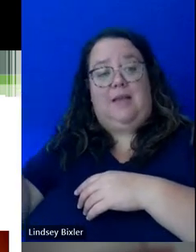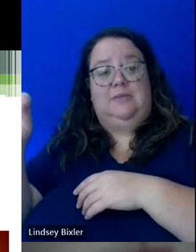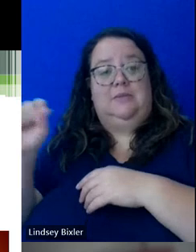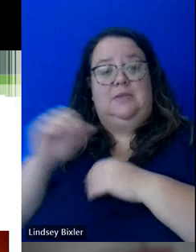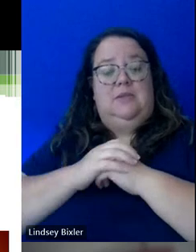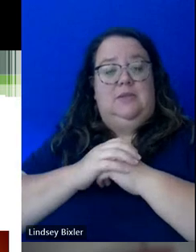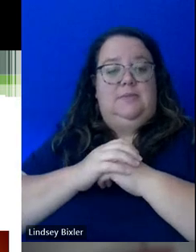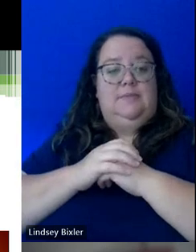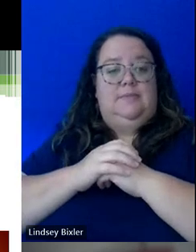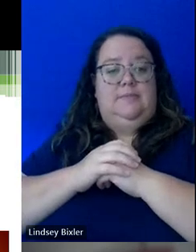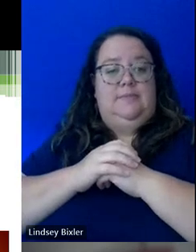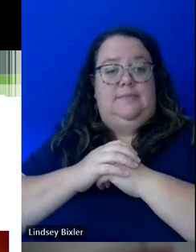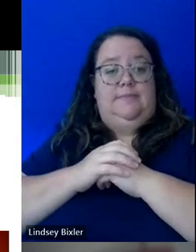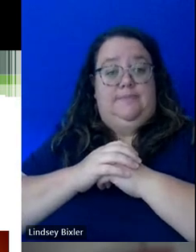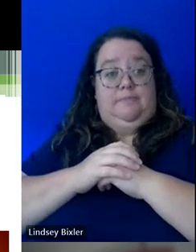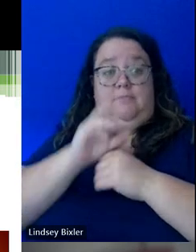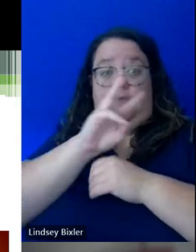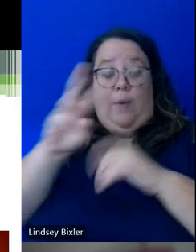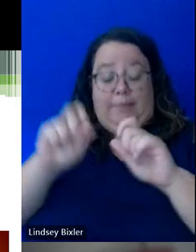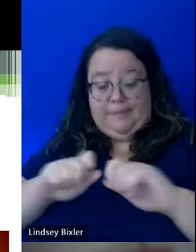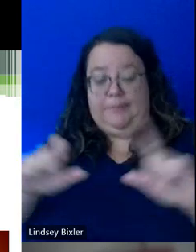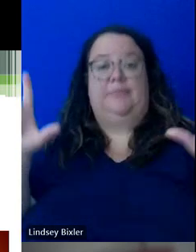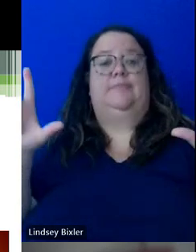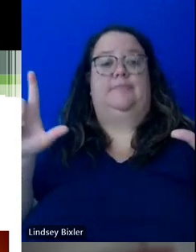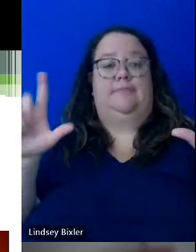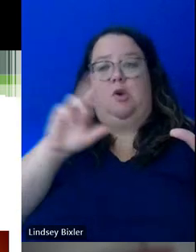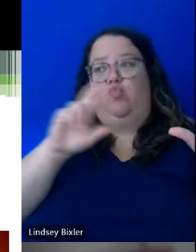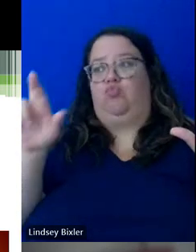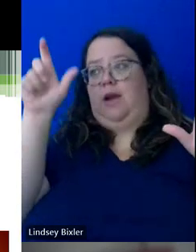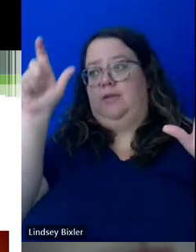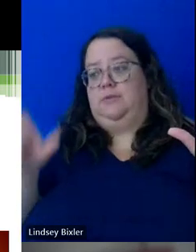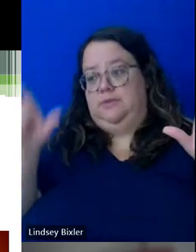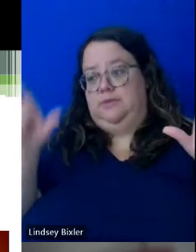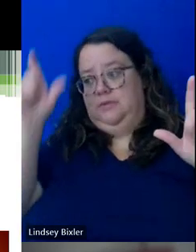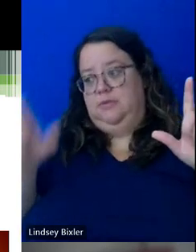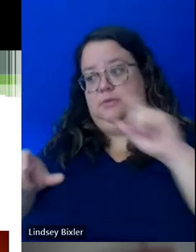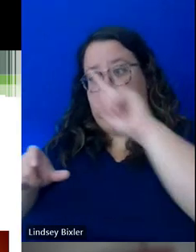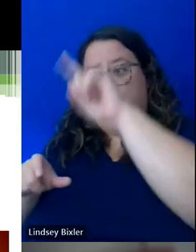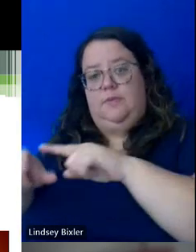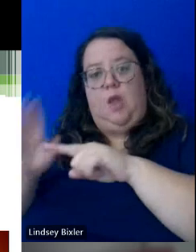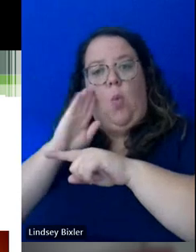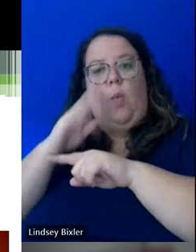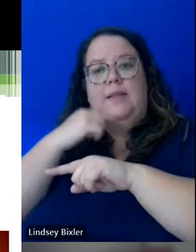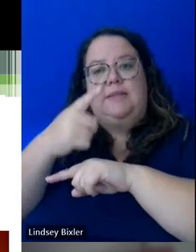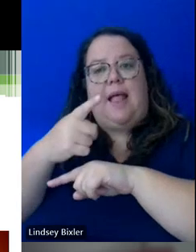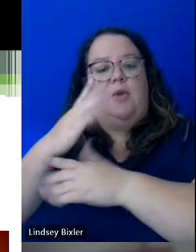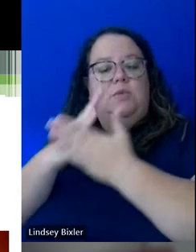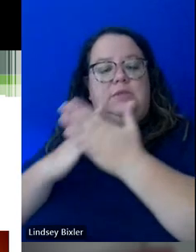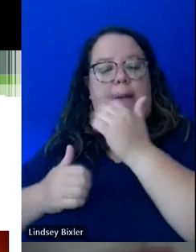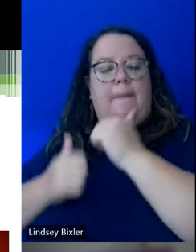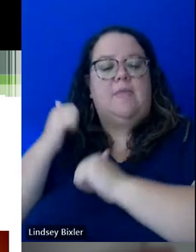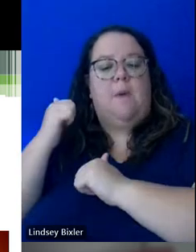the right hand side is very particular in that it will tell you probably some of the most